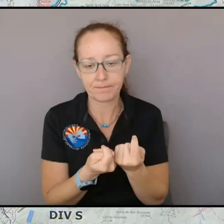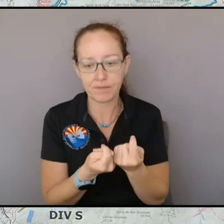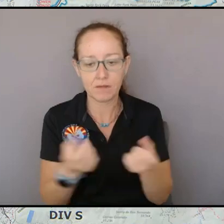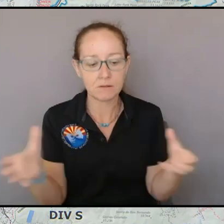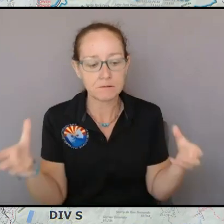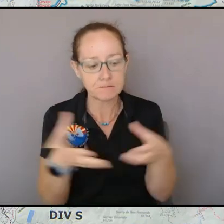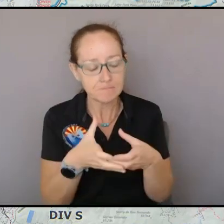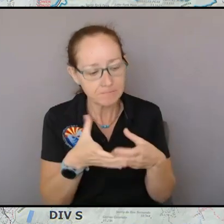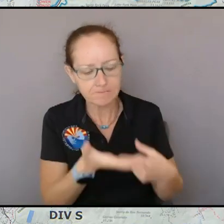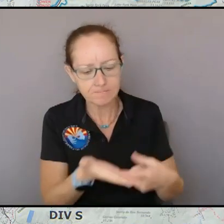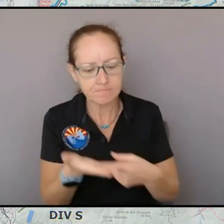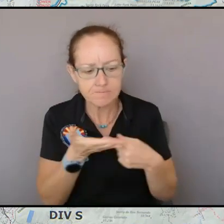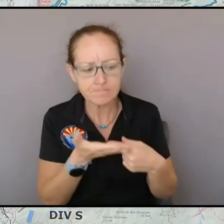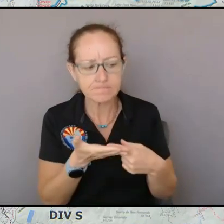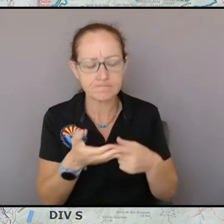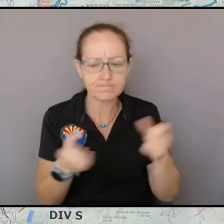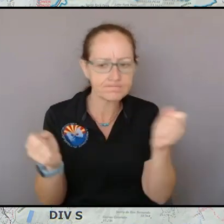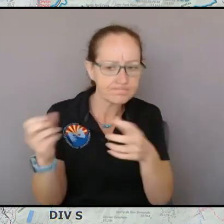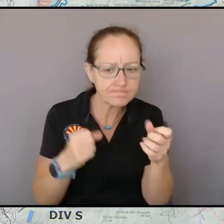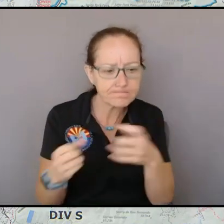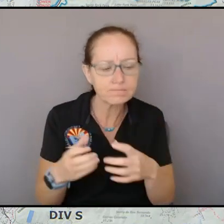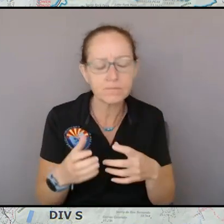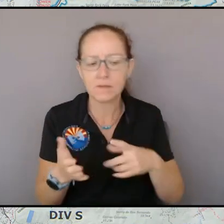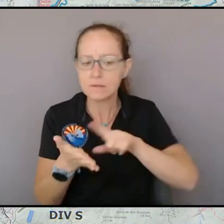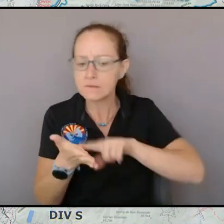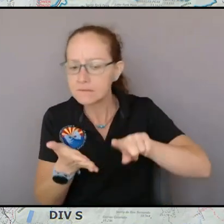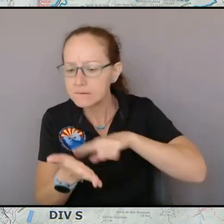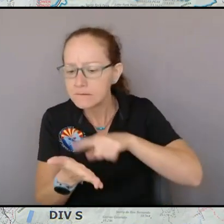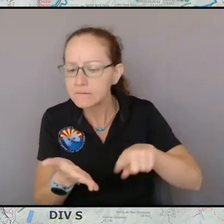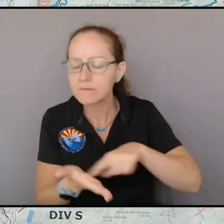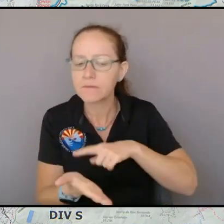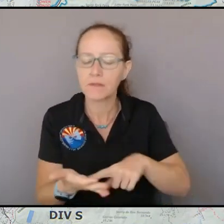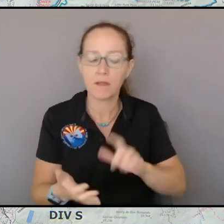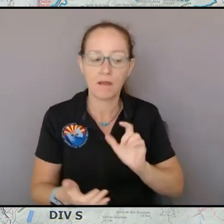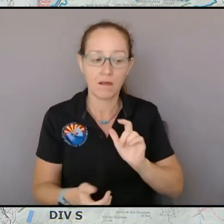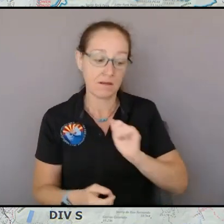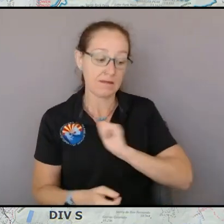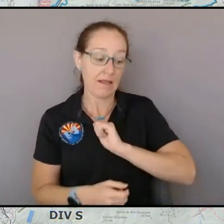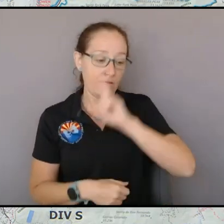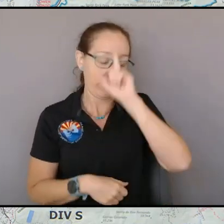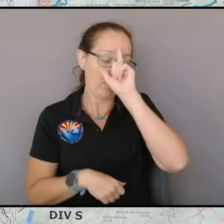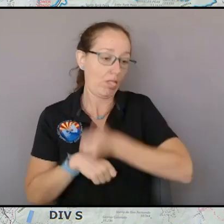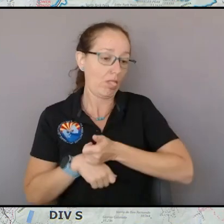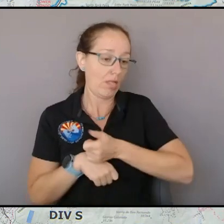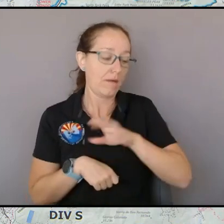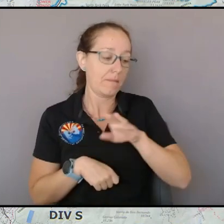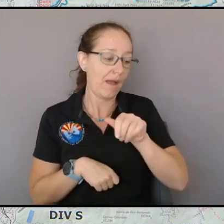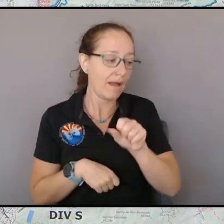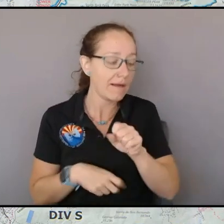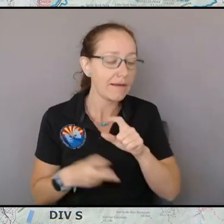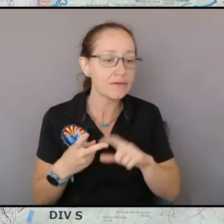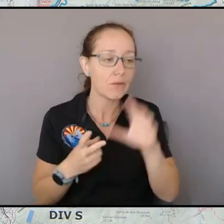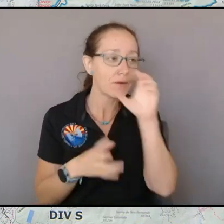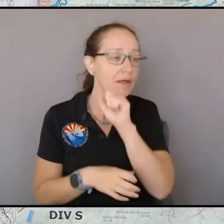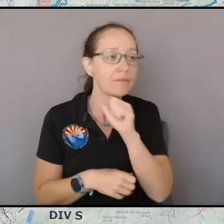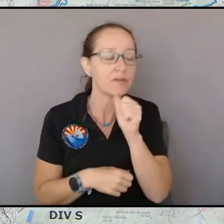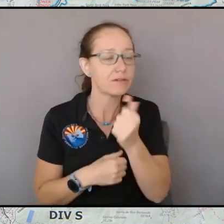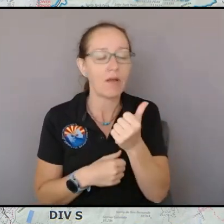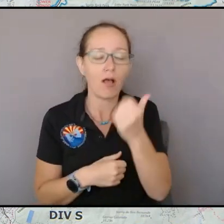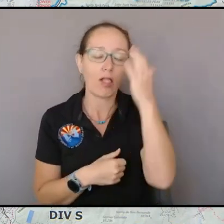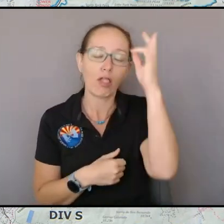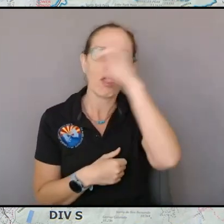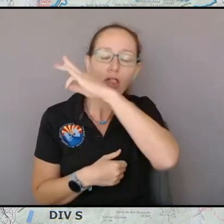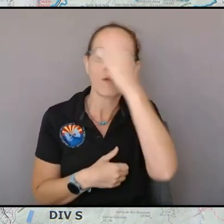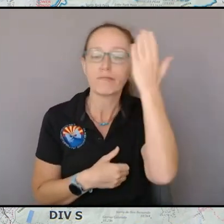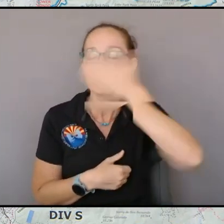influenced by our own biases and assumptions number two that we're not subject to groupthink or not as subject to groupthink where everybody's like yeah it's a